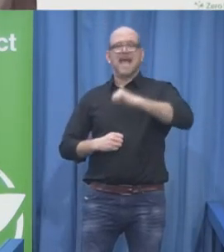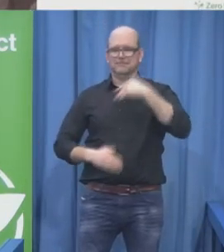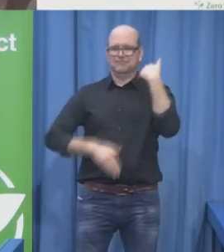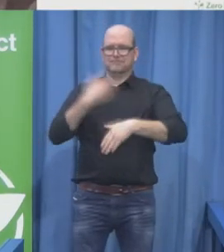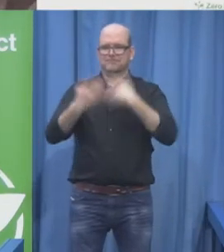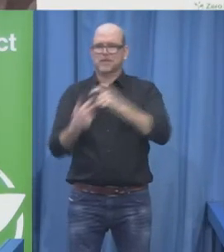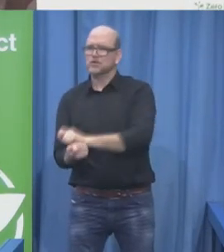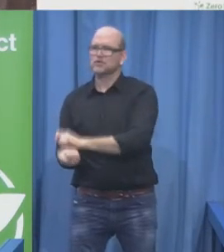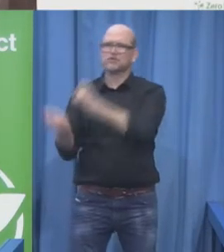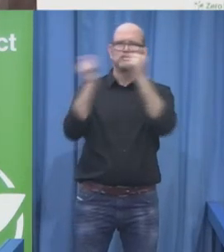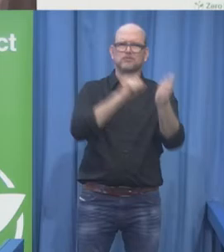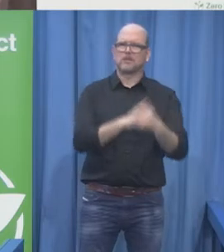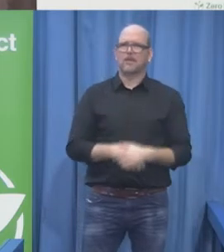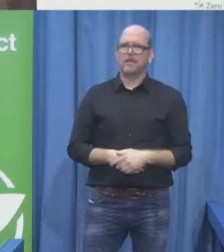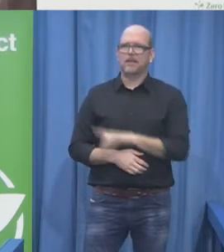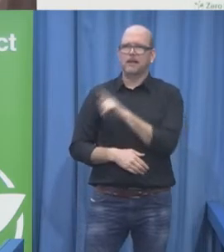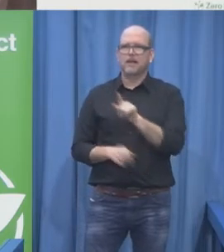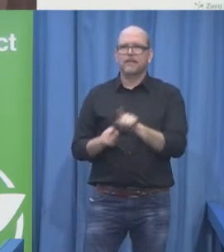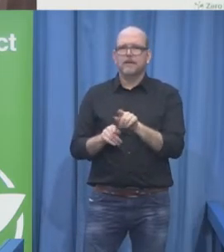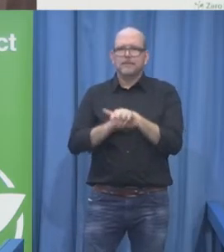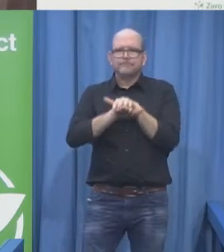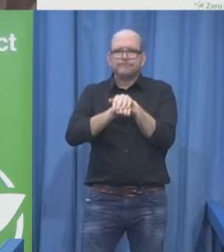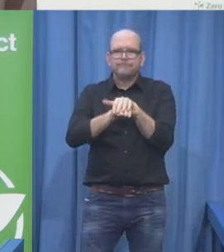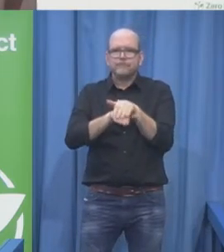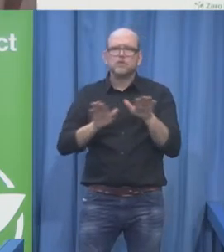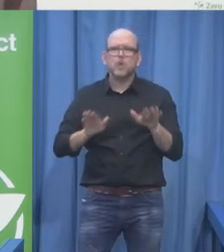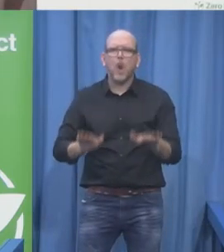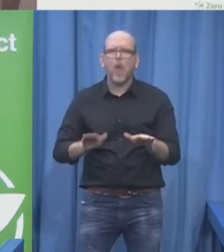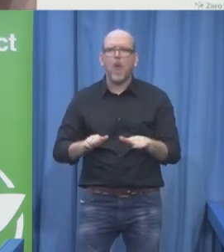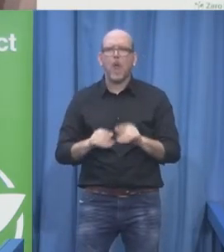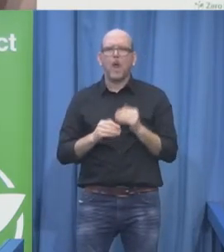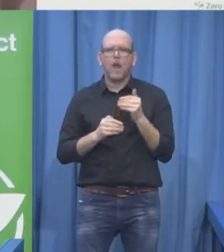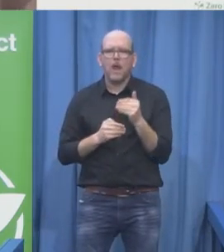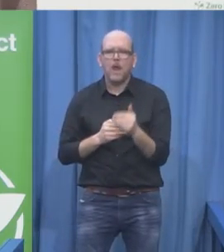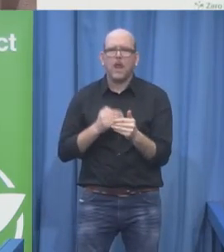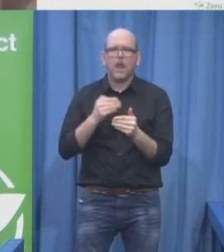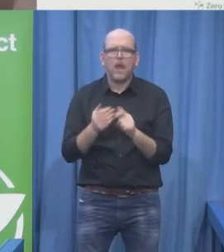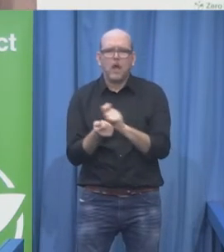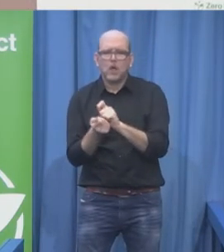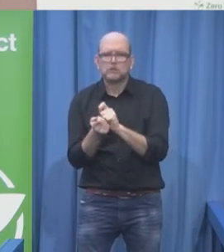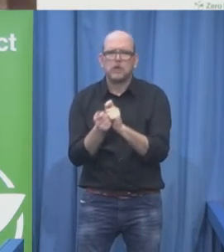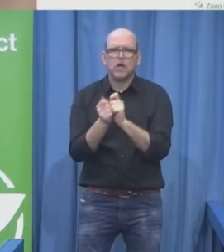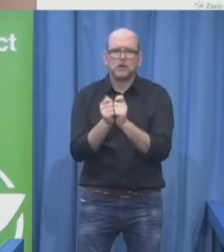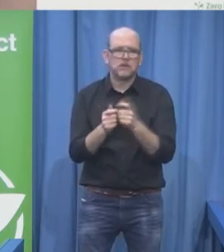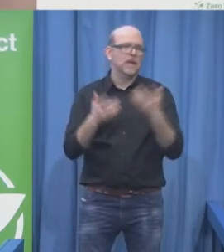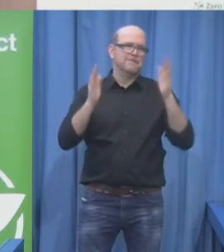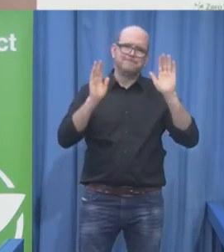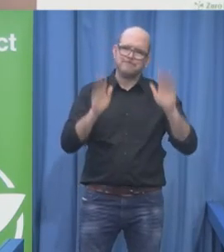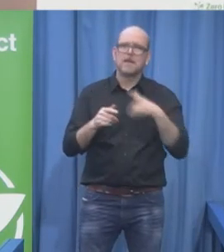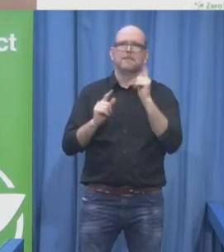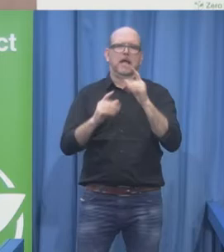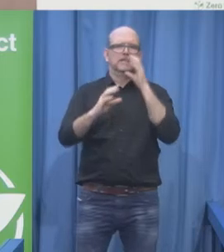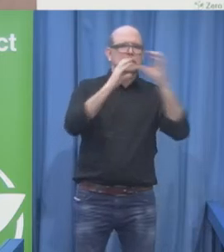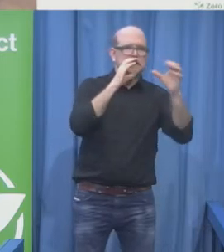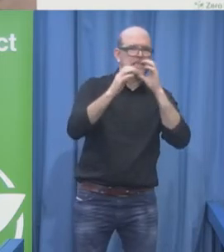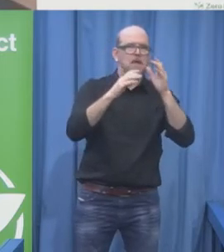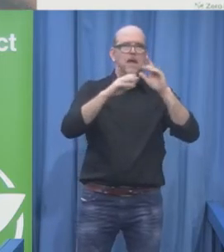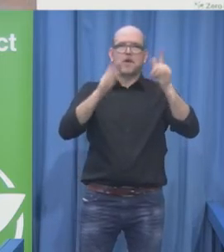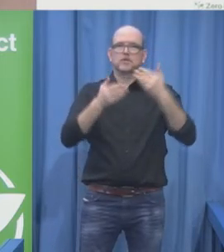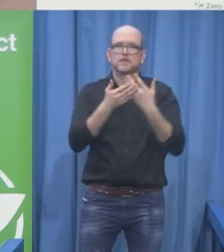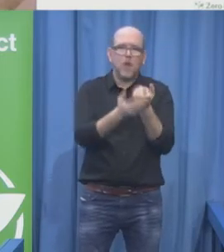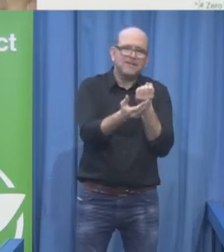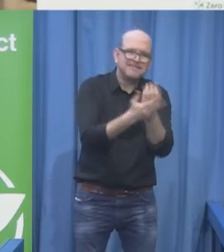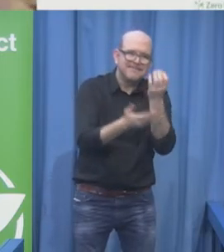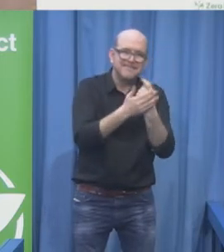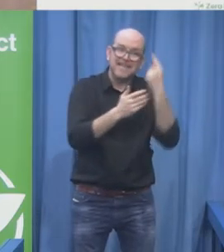partnerships. Unity gives strength. It's a win-win situation. Now, I know I'm speaking far